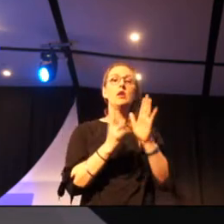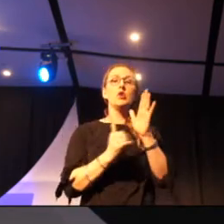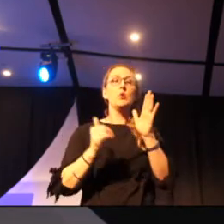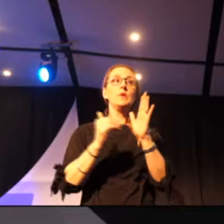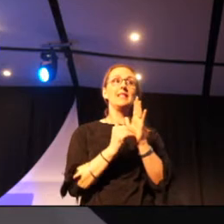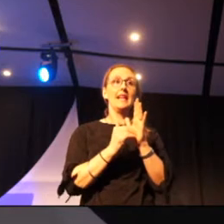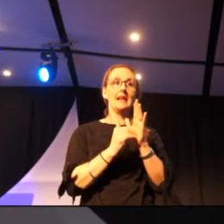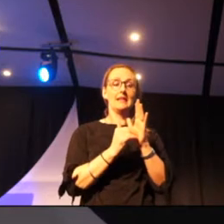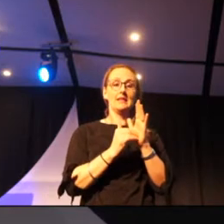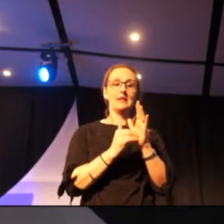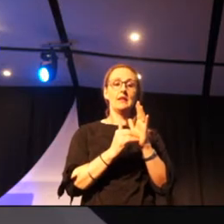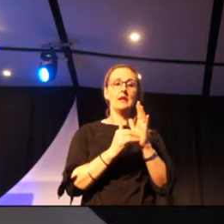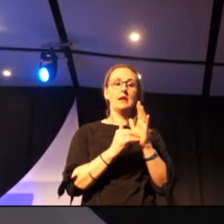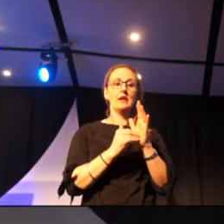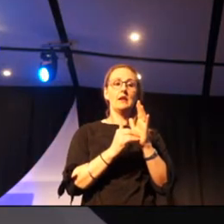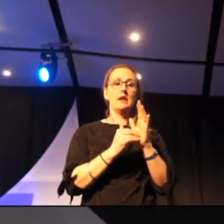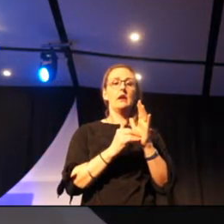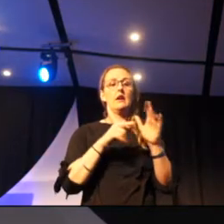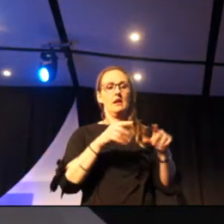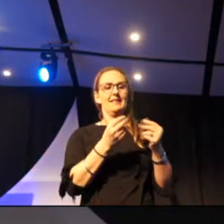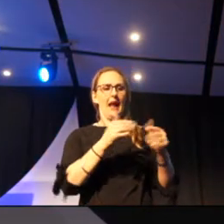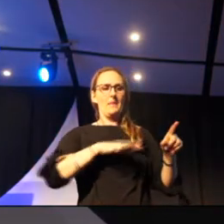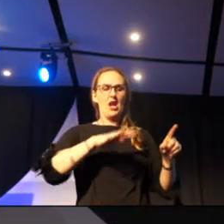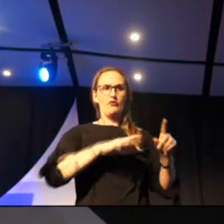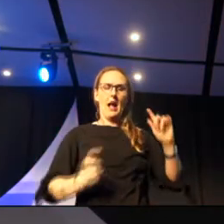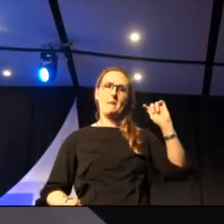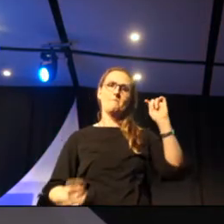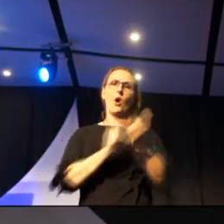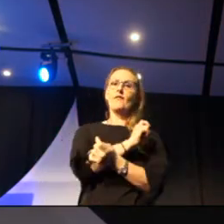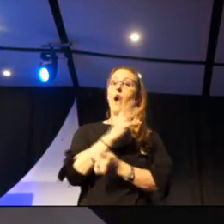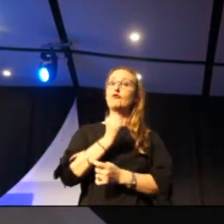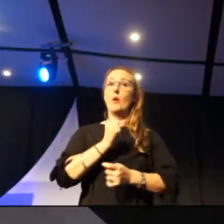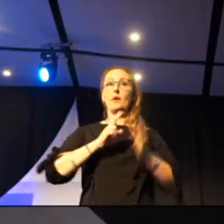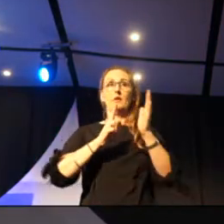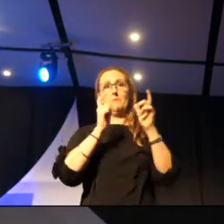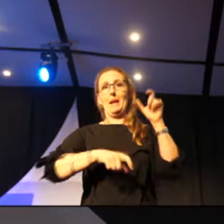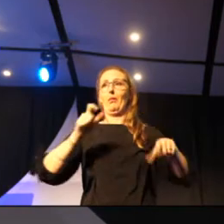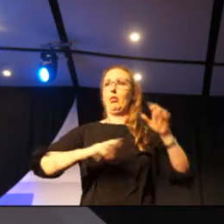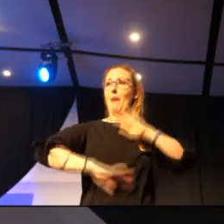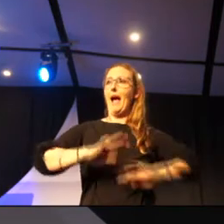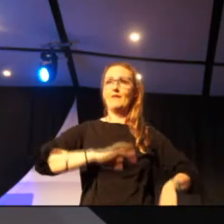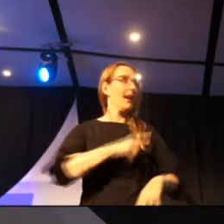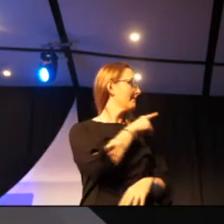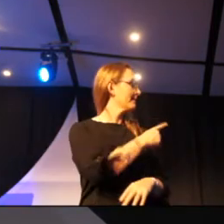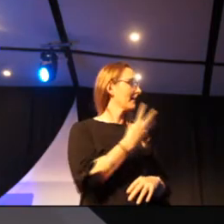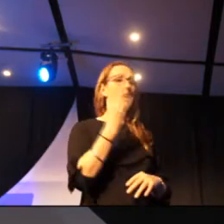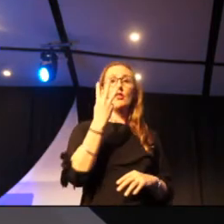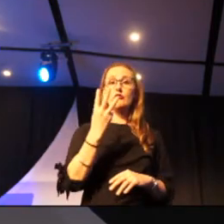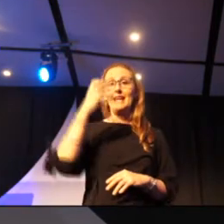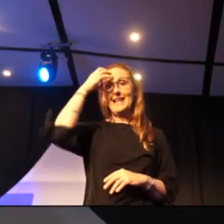by us as New Zealanders. This is up at the Three Kings. This is under Lee Wharf.